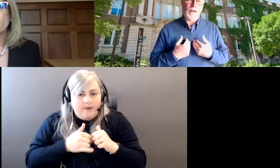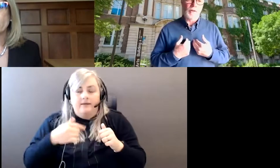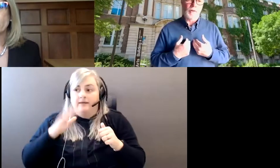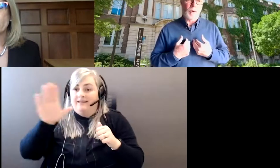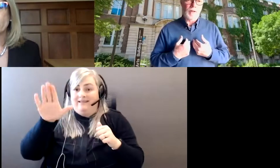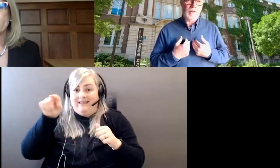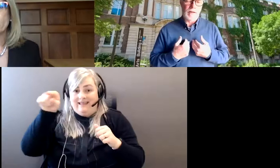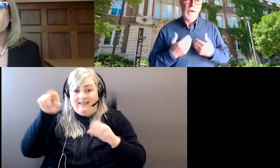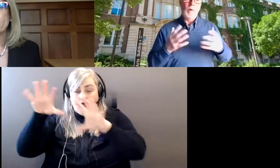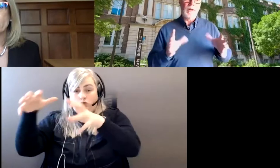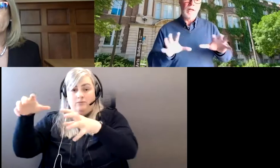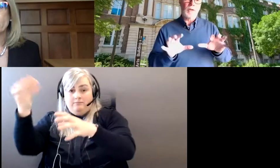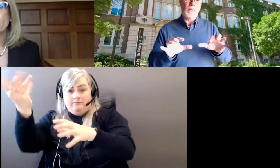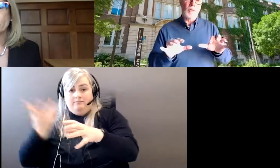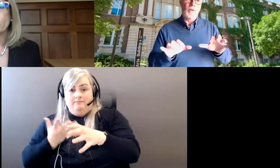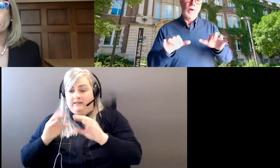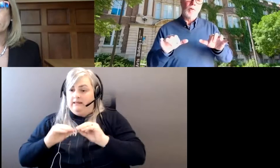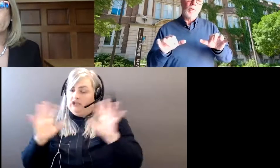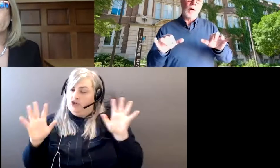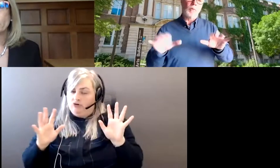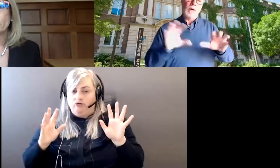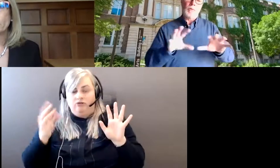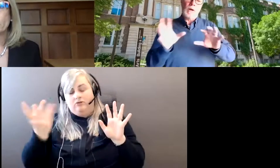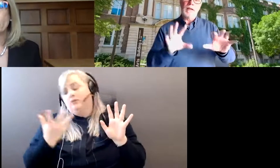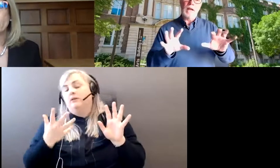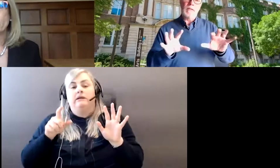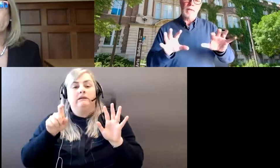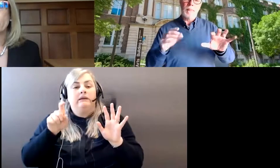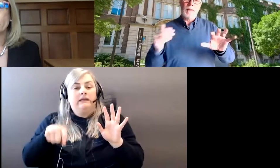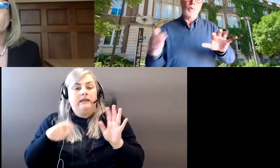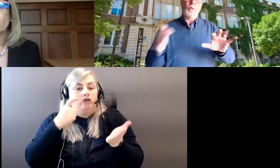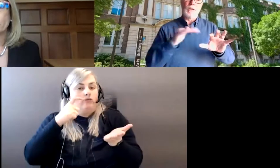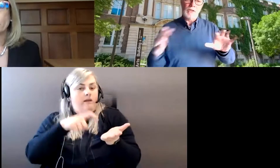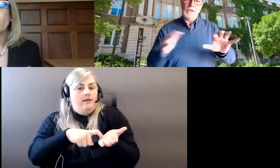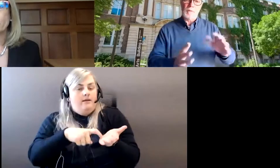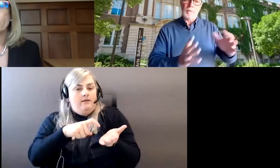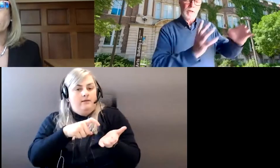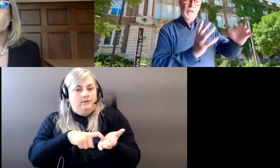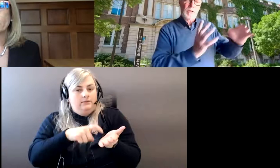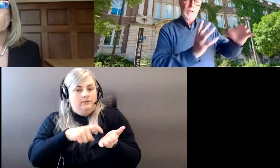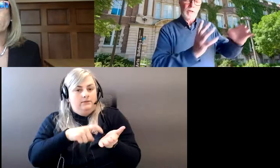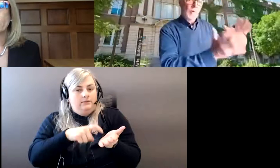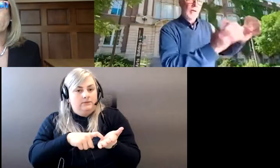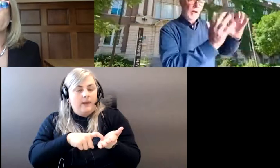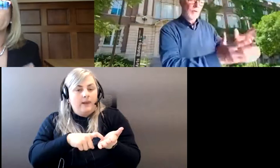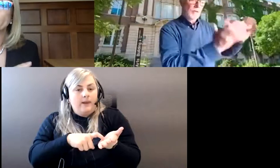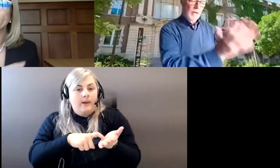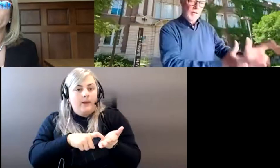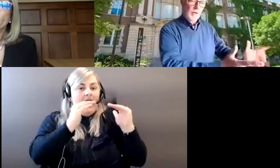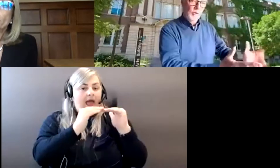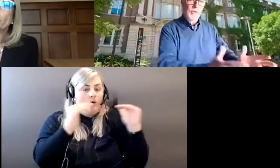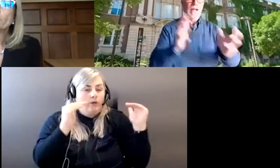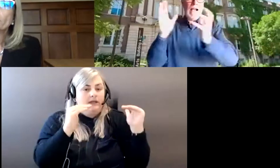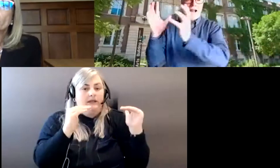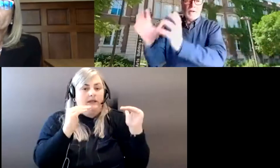very clearly was that we needed to, while recognizing the relationship between equity, diversity, and